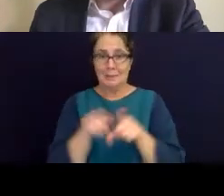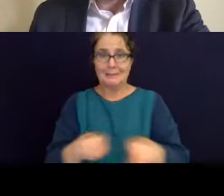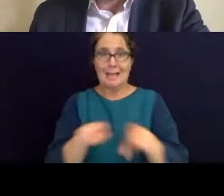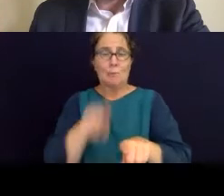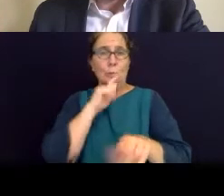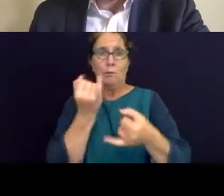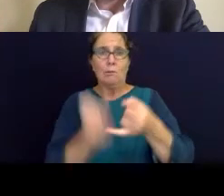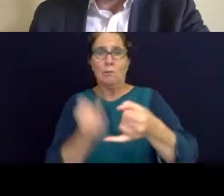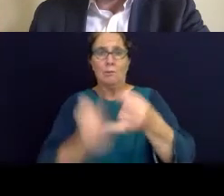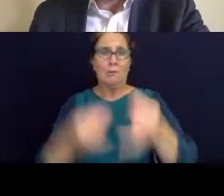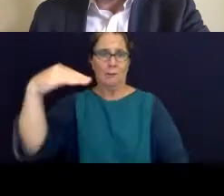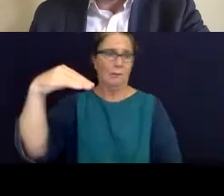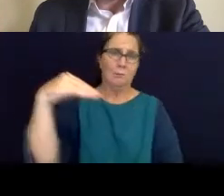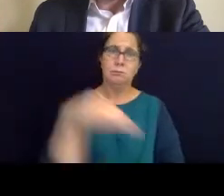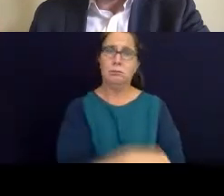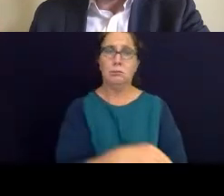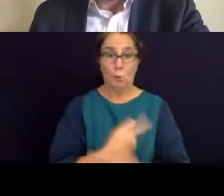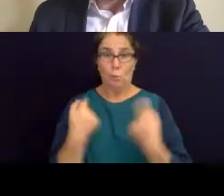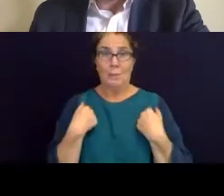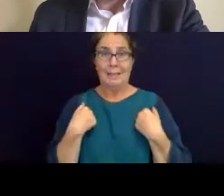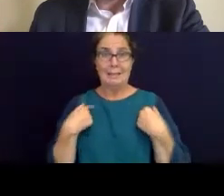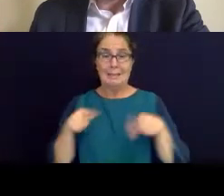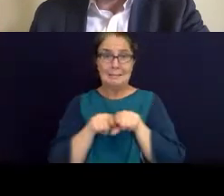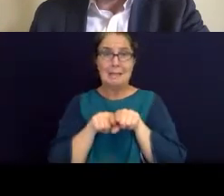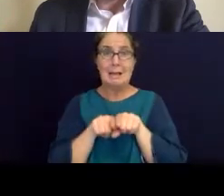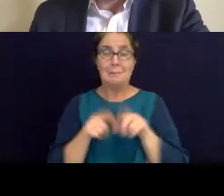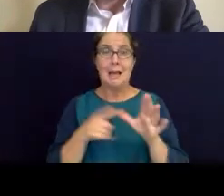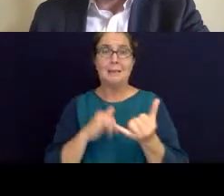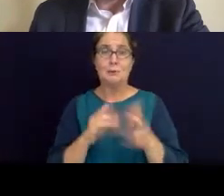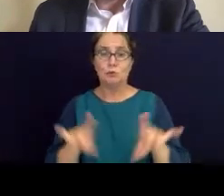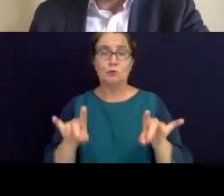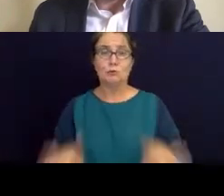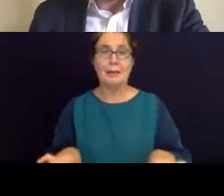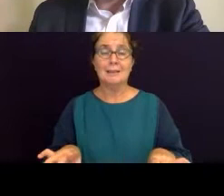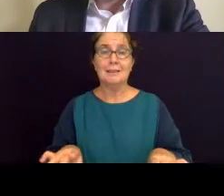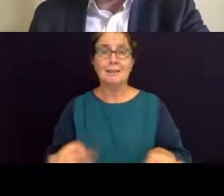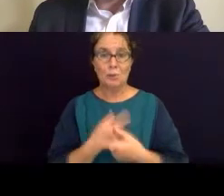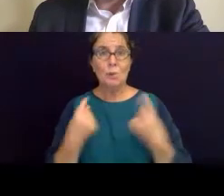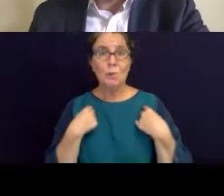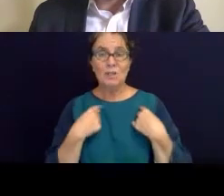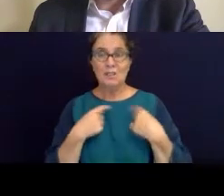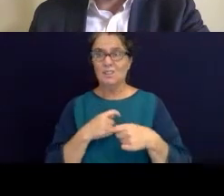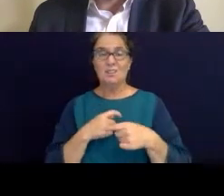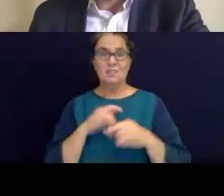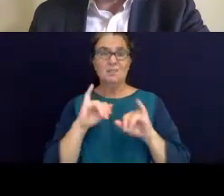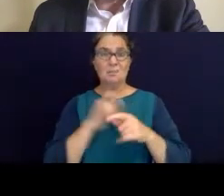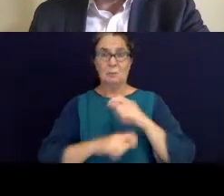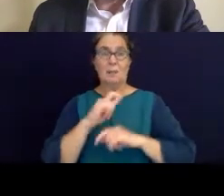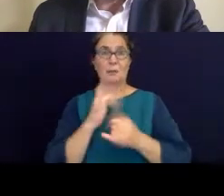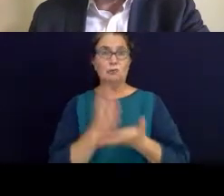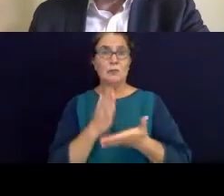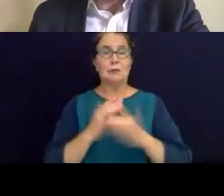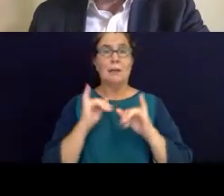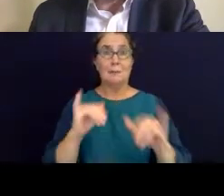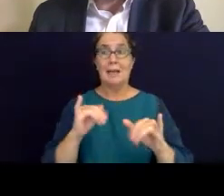So I think on the same parity as Australia, we're towards and training towards a pretty bad space. So unless we do